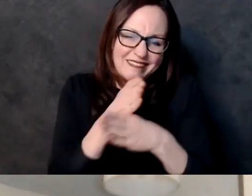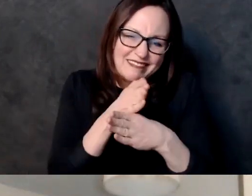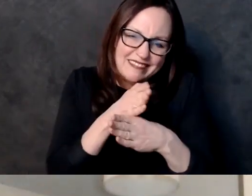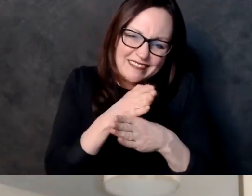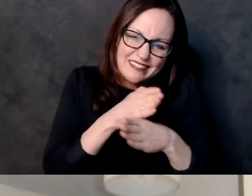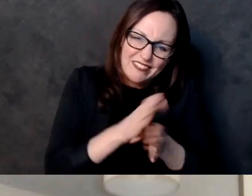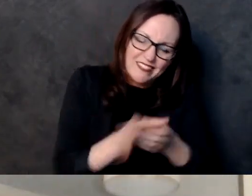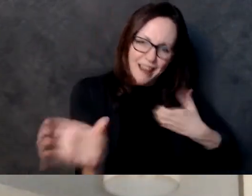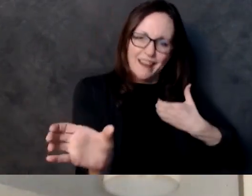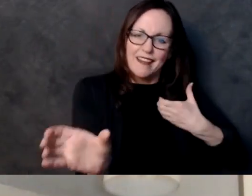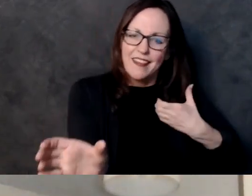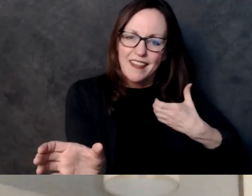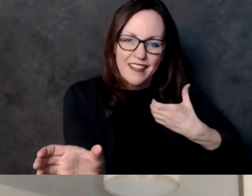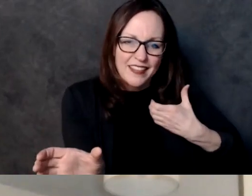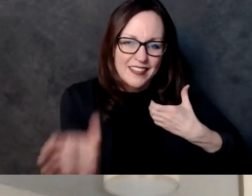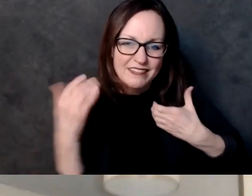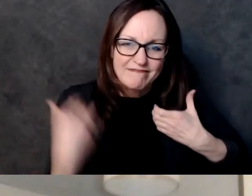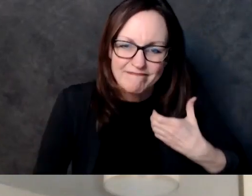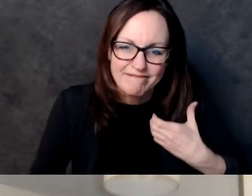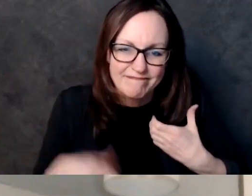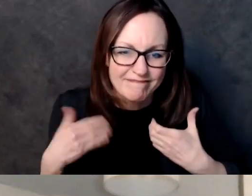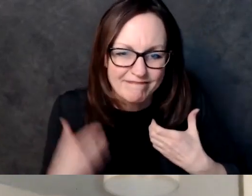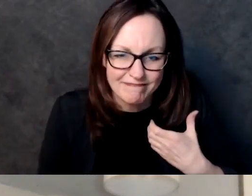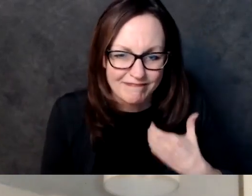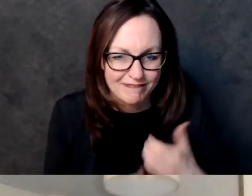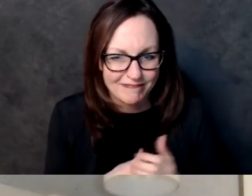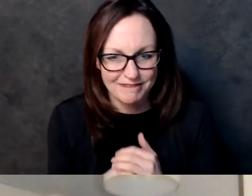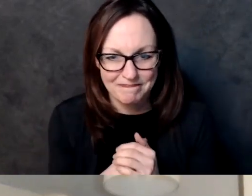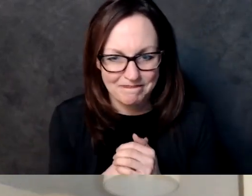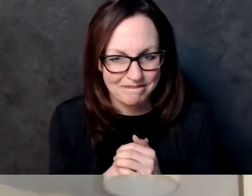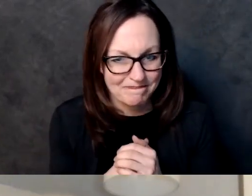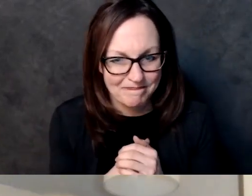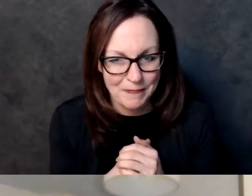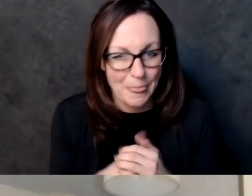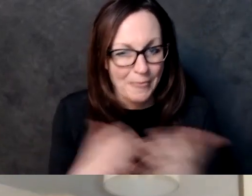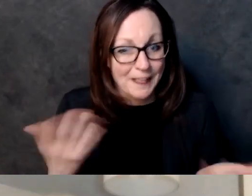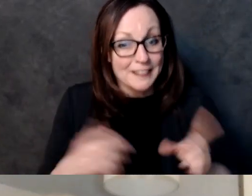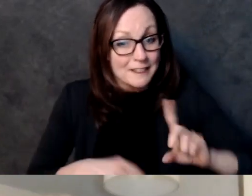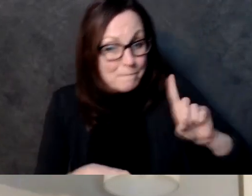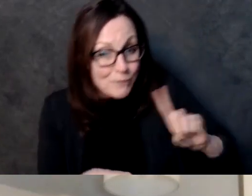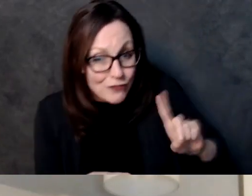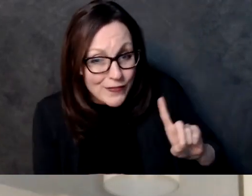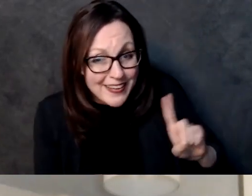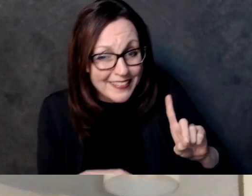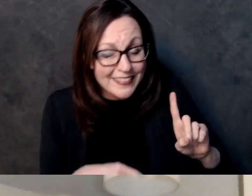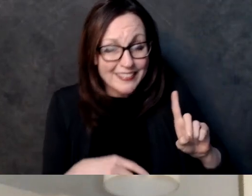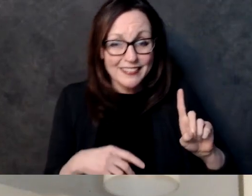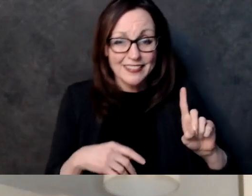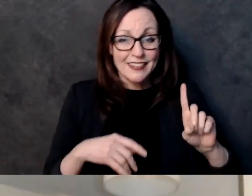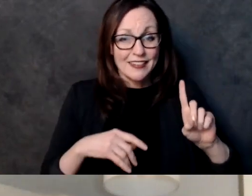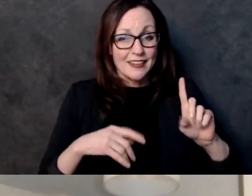6 when we had a bunch domestic terrorists come attack um the the white house or excuse me the capital and um